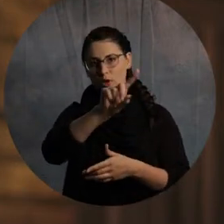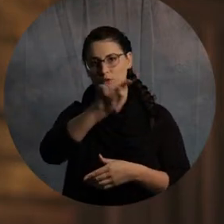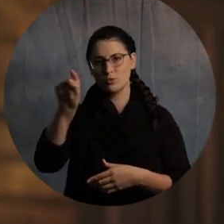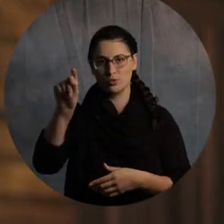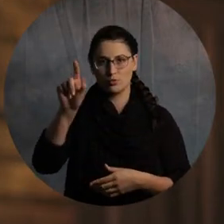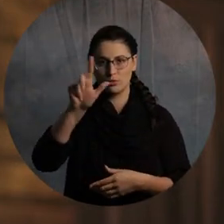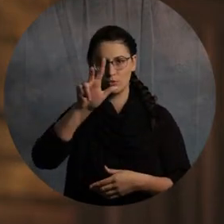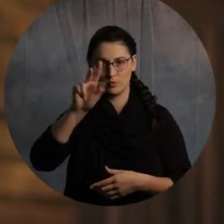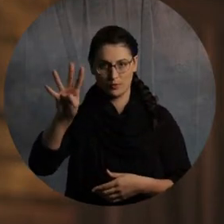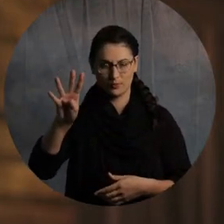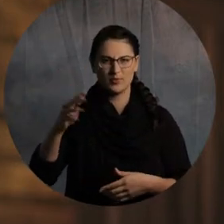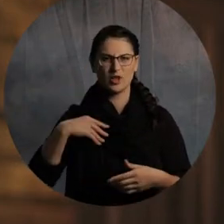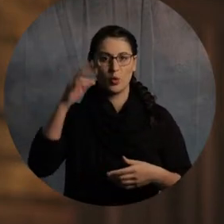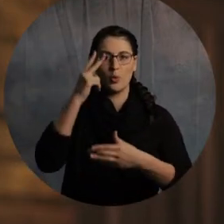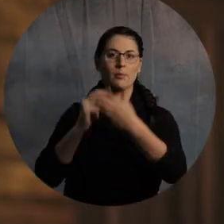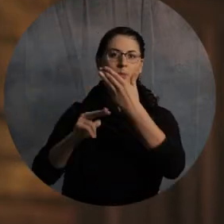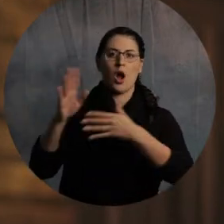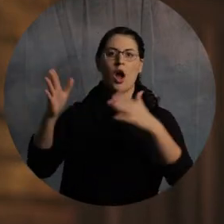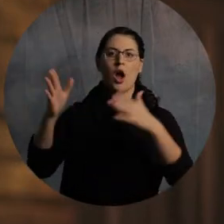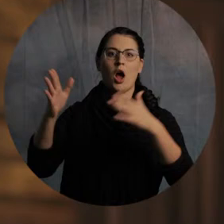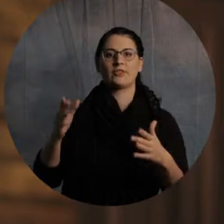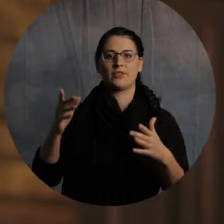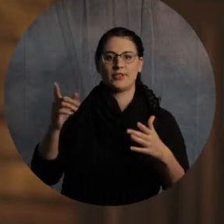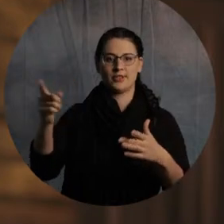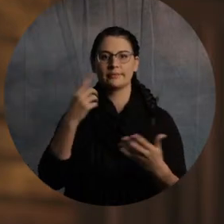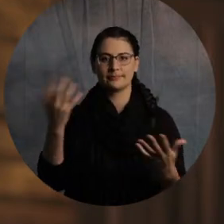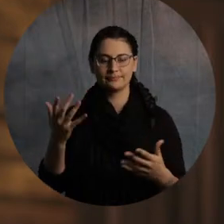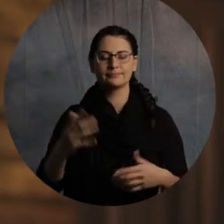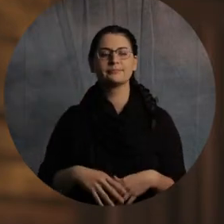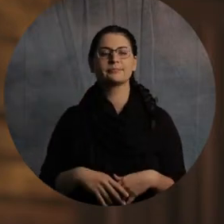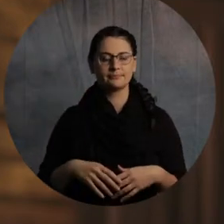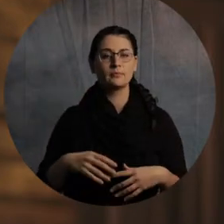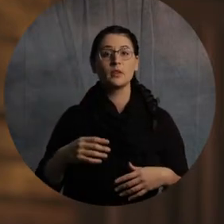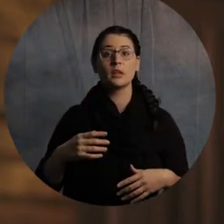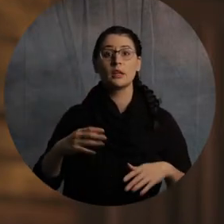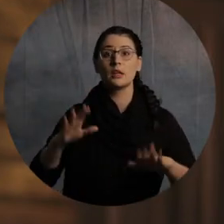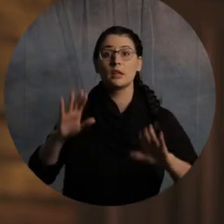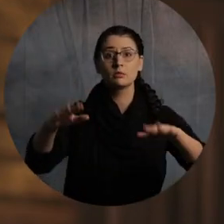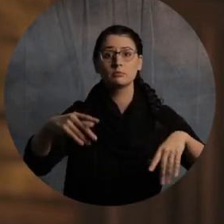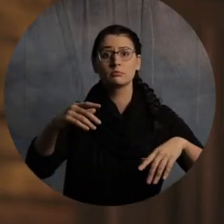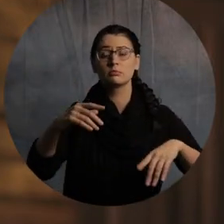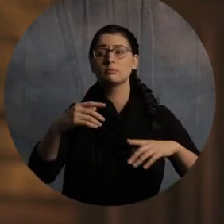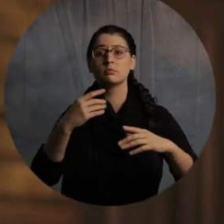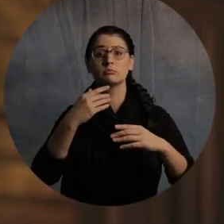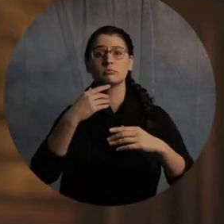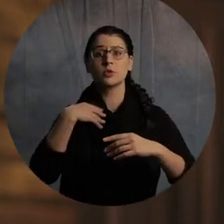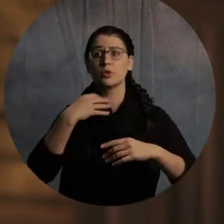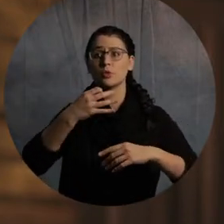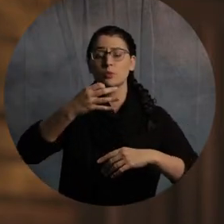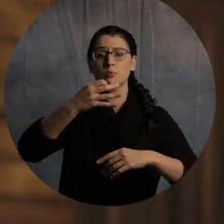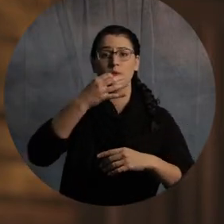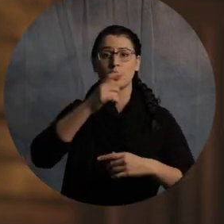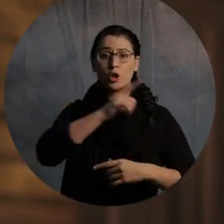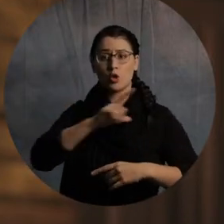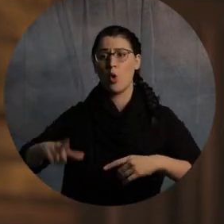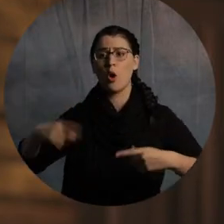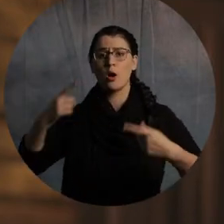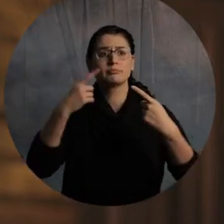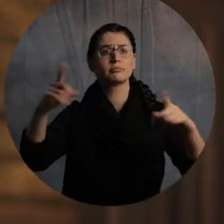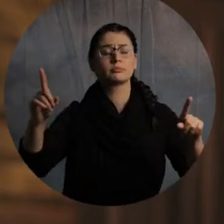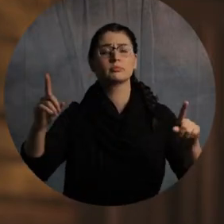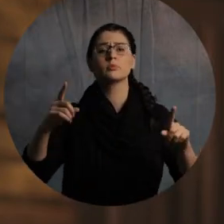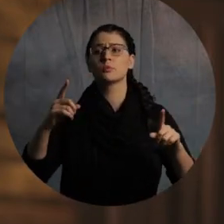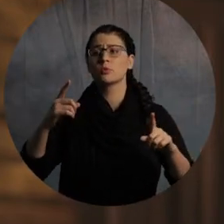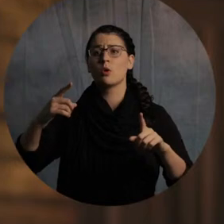what the prophet said. Behold, the days are coming, declares the Lord, when I will make a new